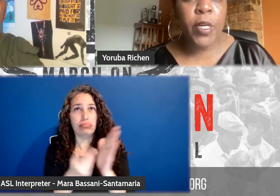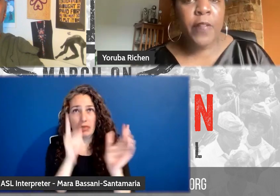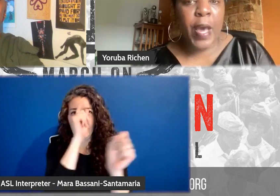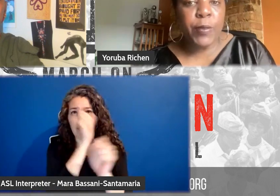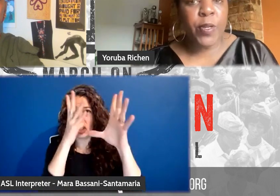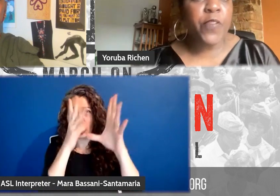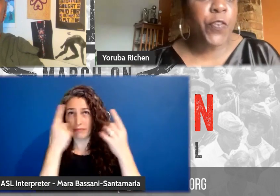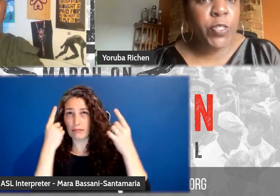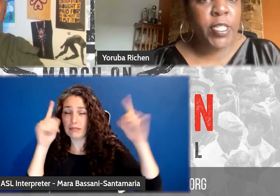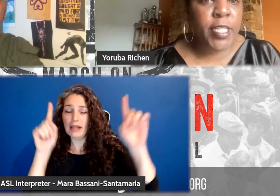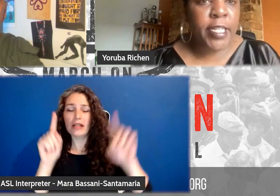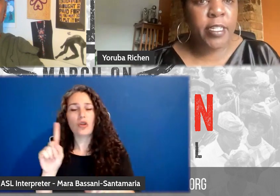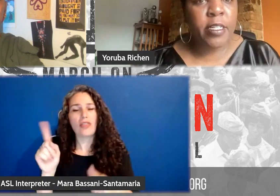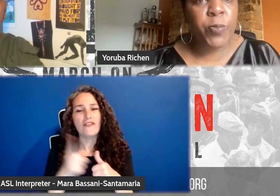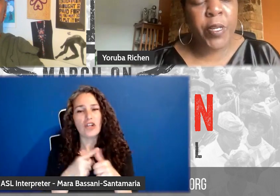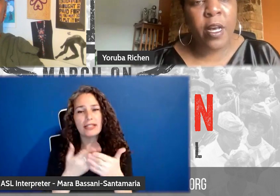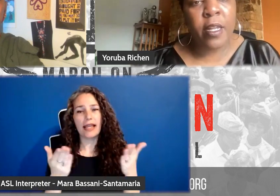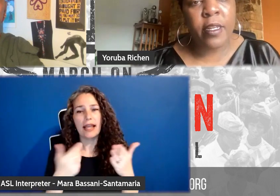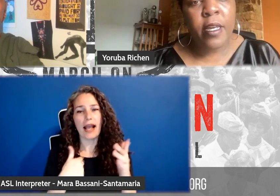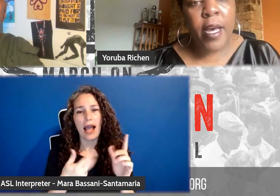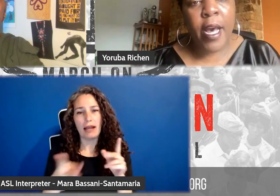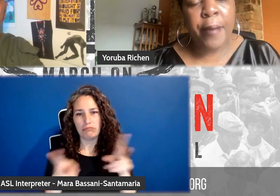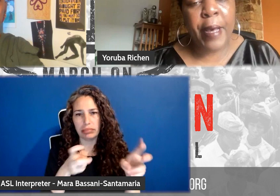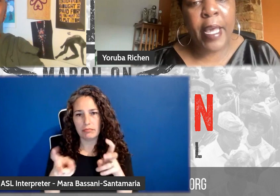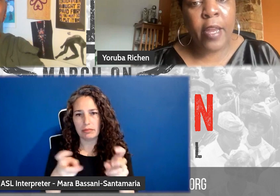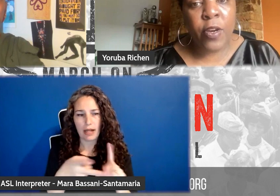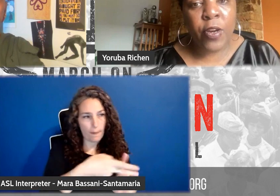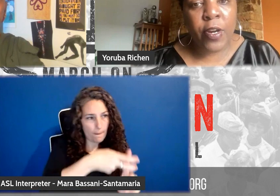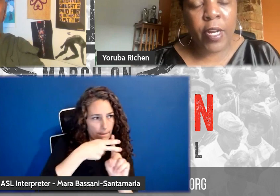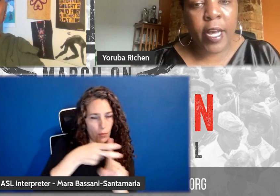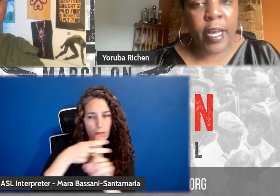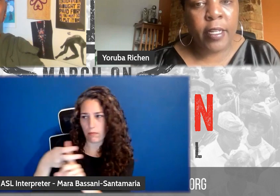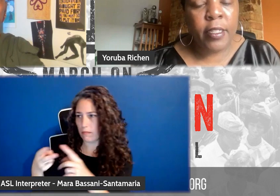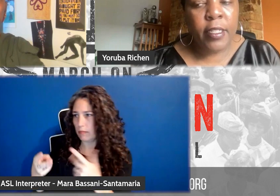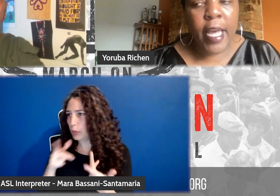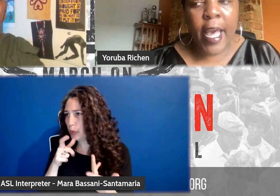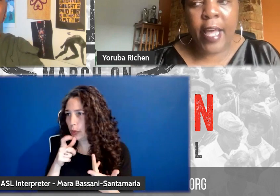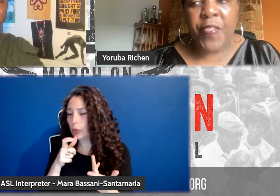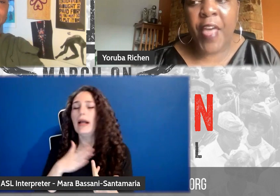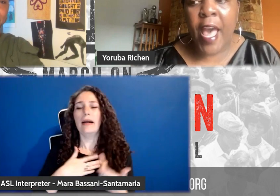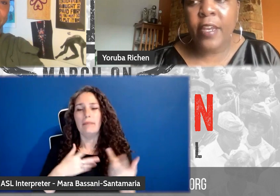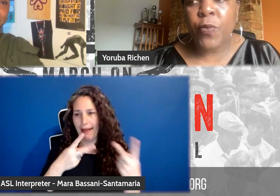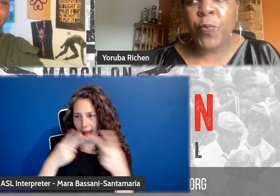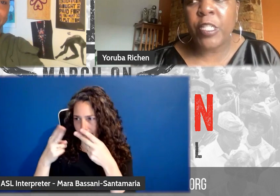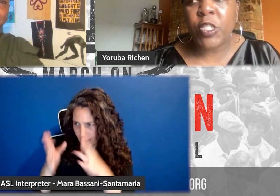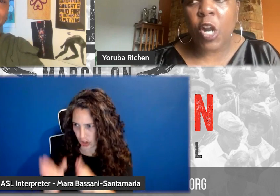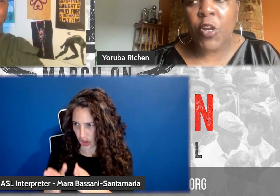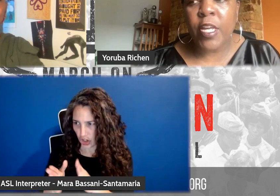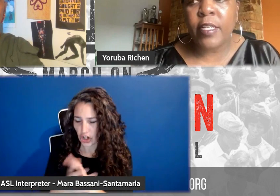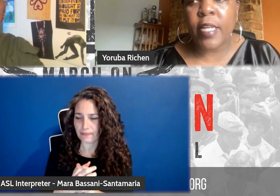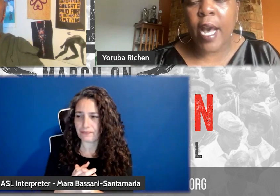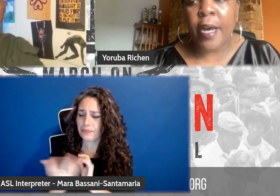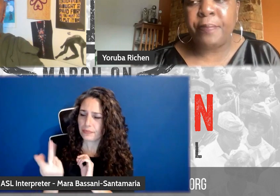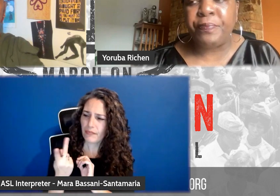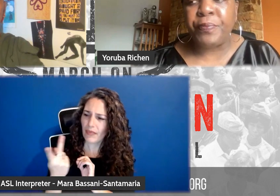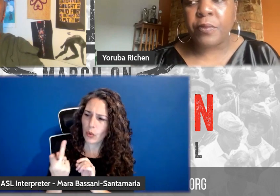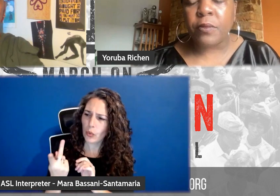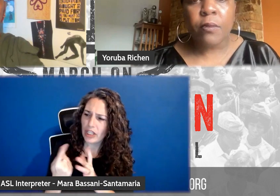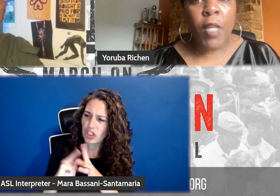So that was one of the first things I did is bring on my editor. And then we started